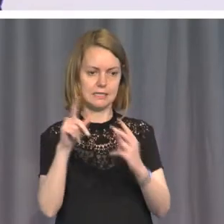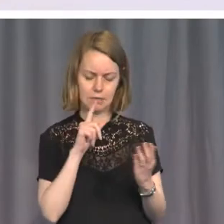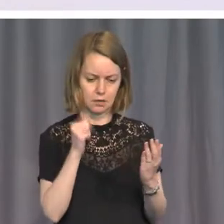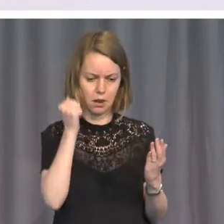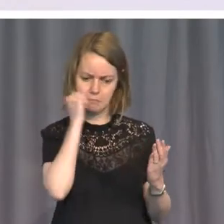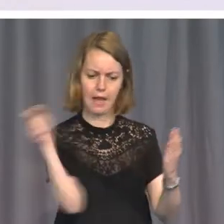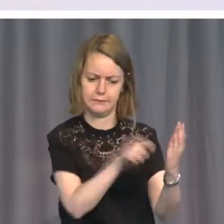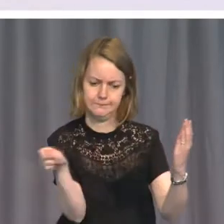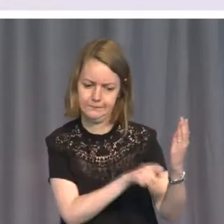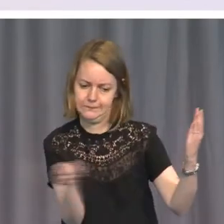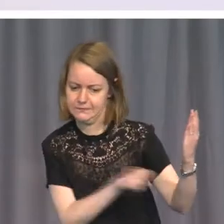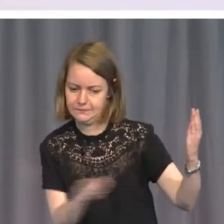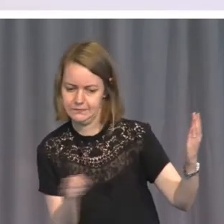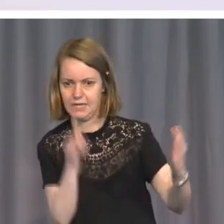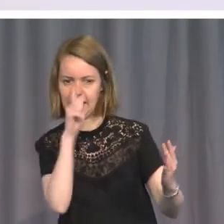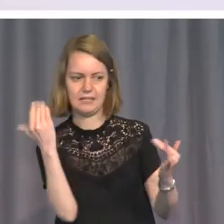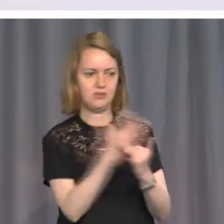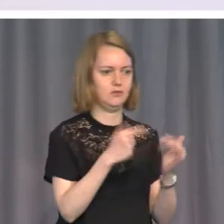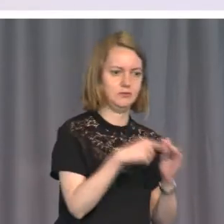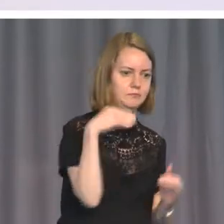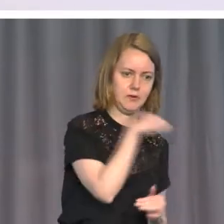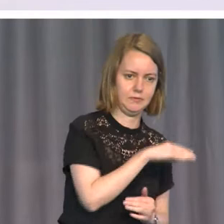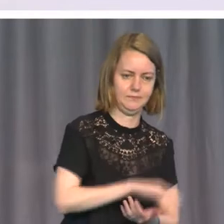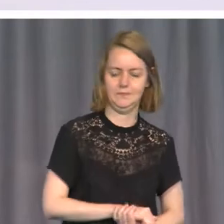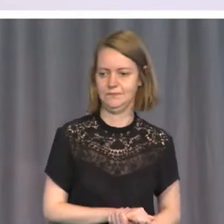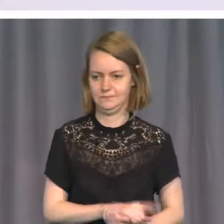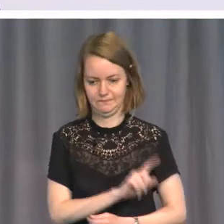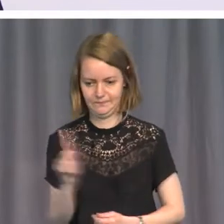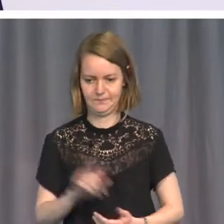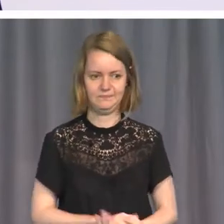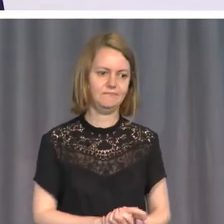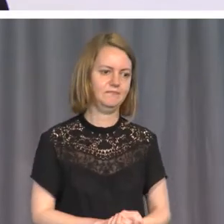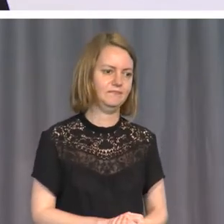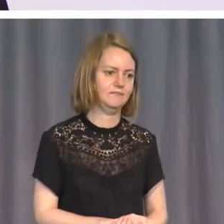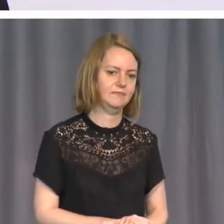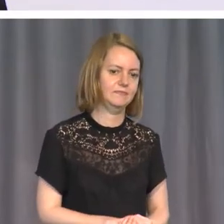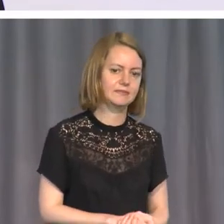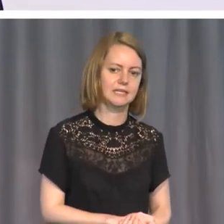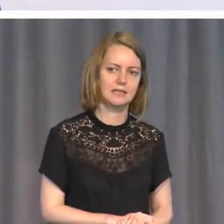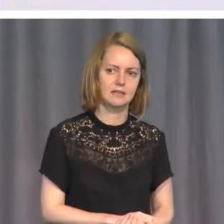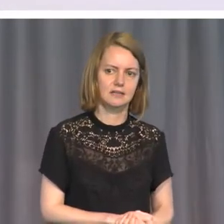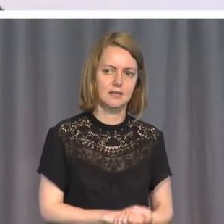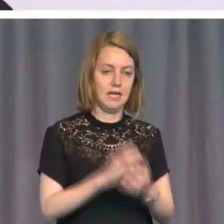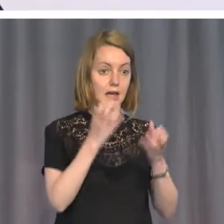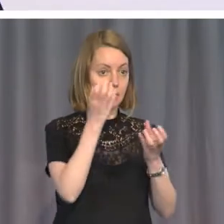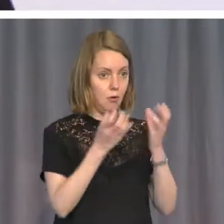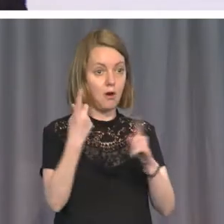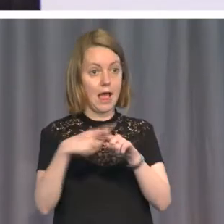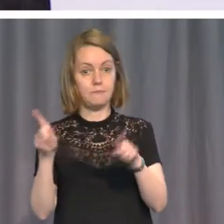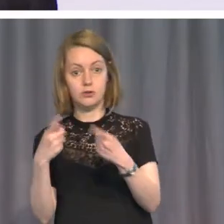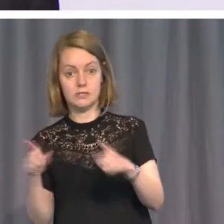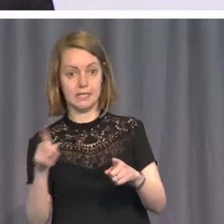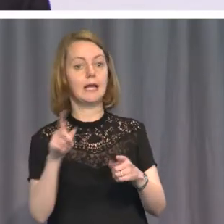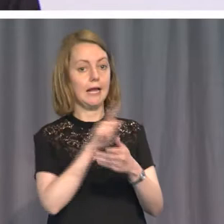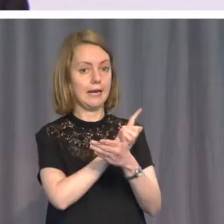testicles before they could pass the line at Albury Wodonga. Well, testicles in music would have come together